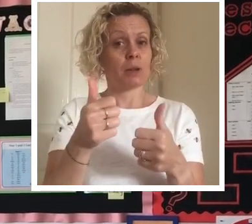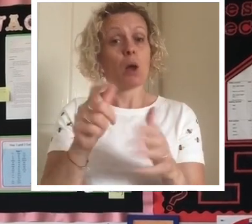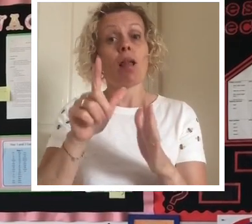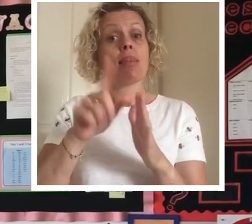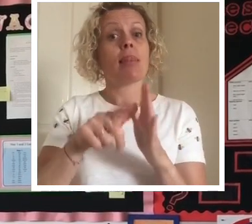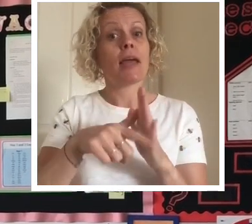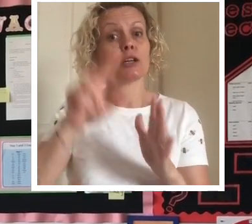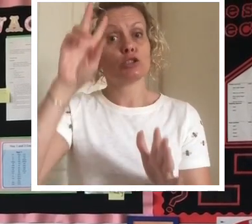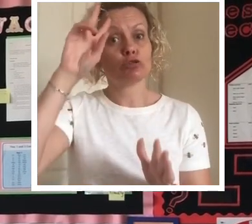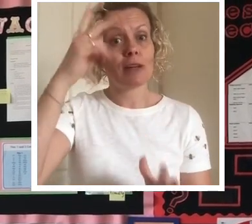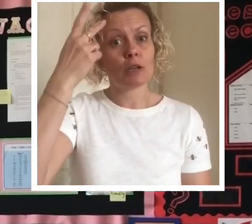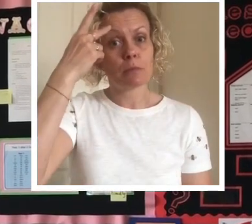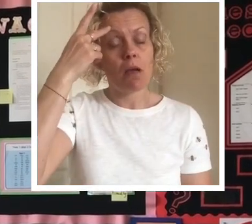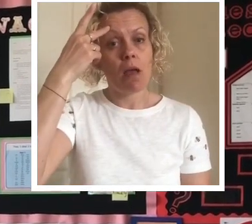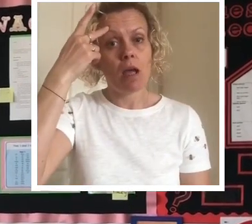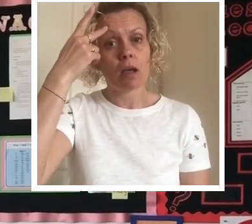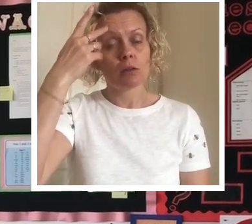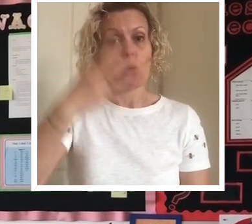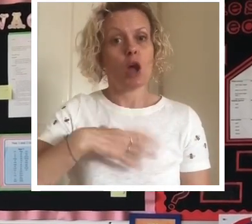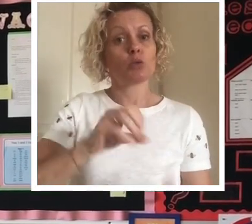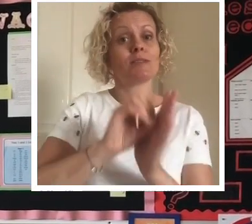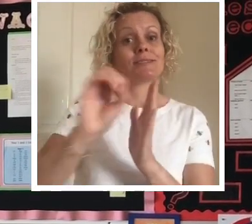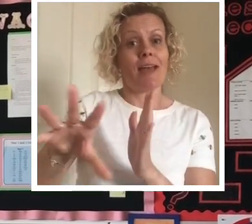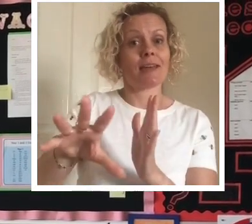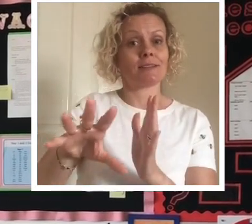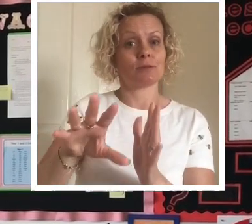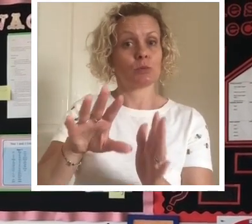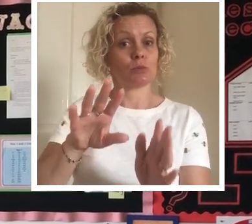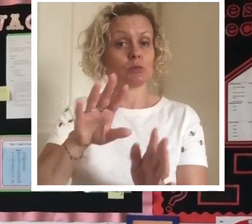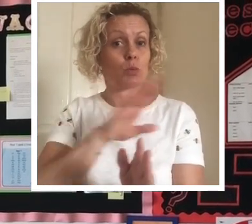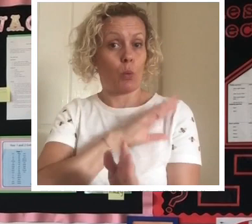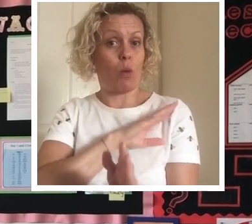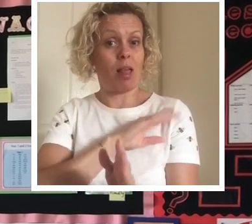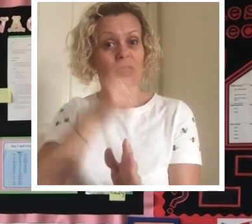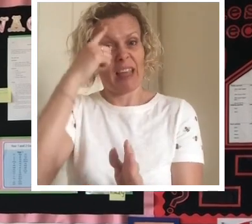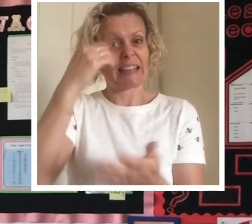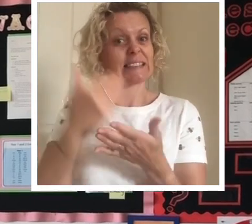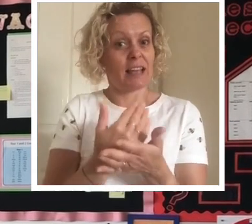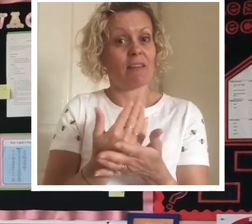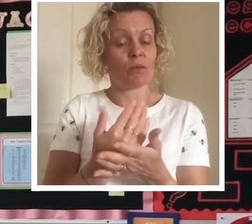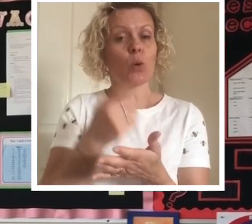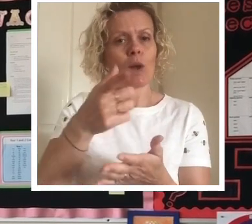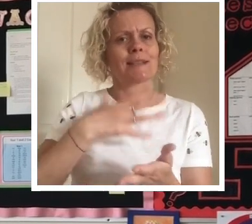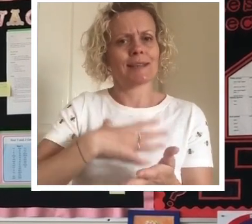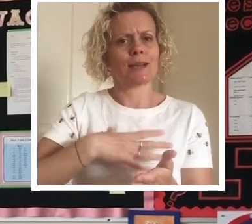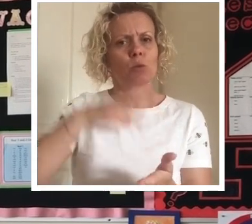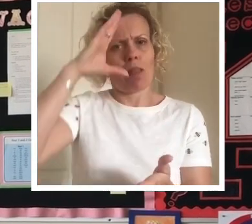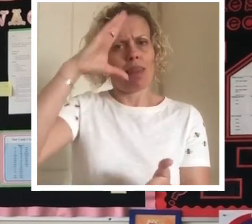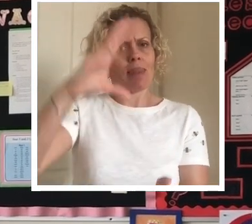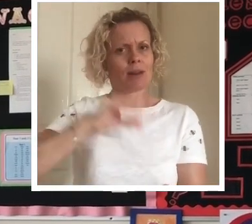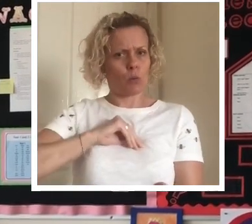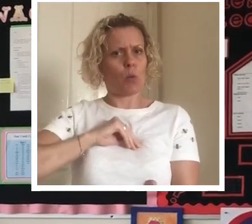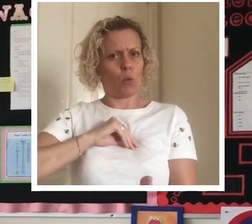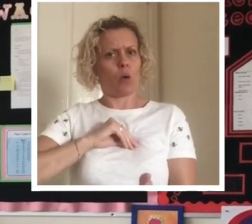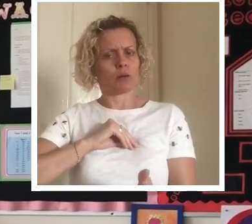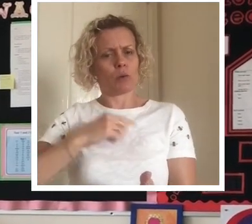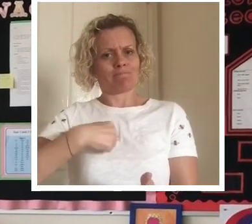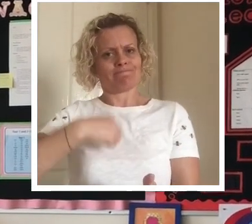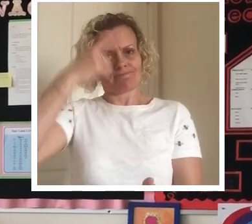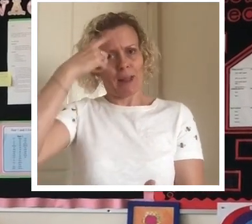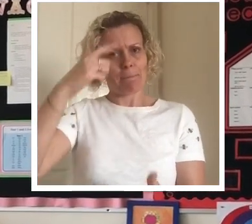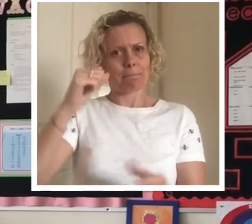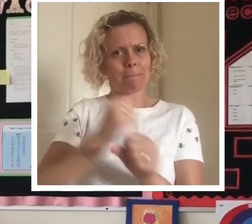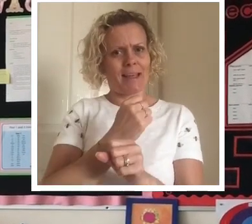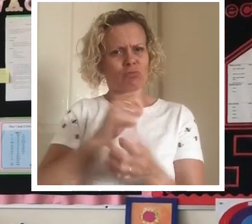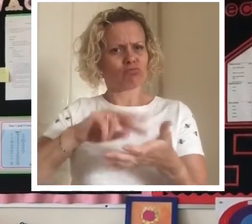later date you change your mind because you do think they will be safe here you need to let us know so that we can make arrangements for